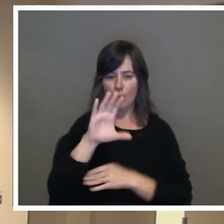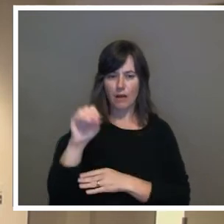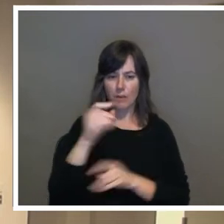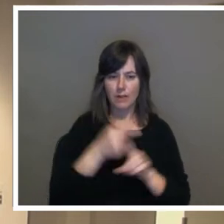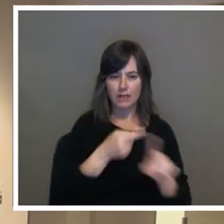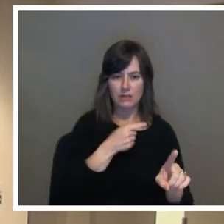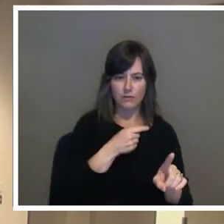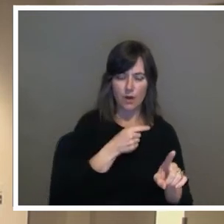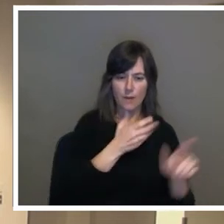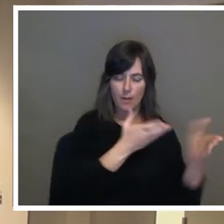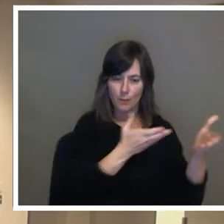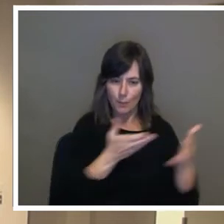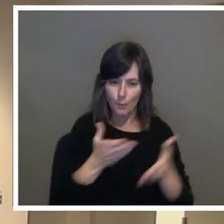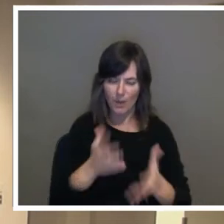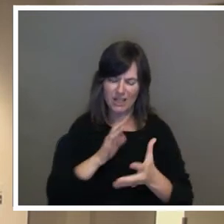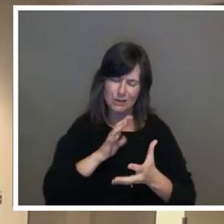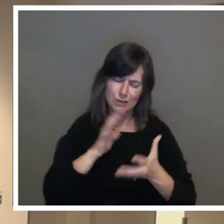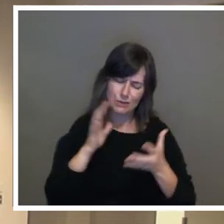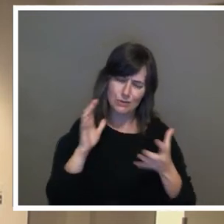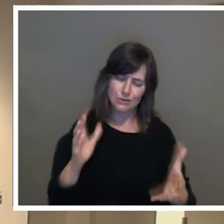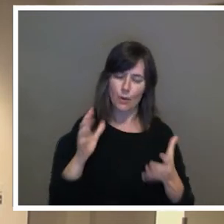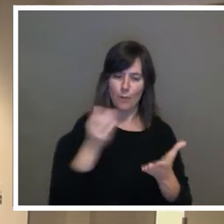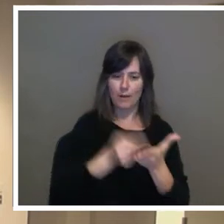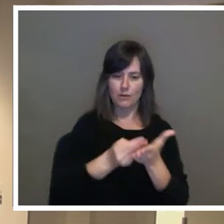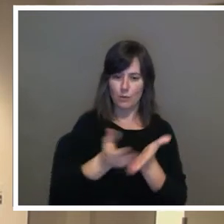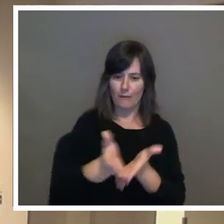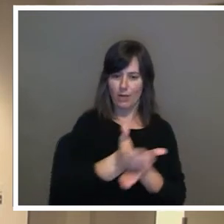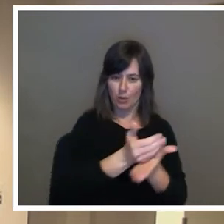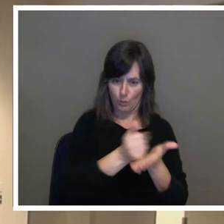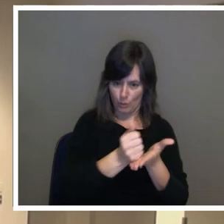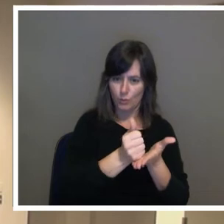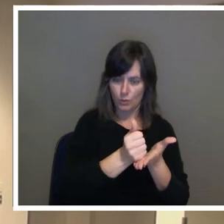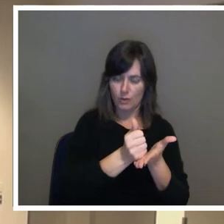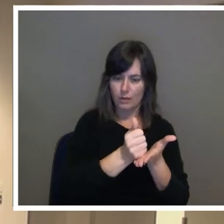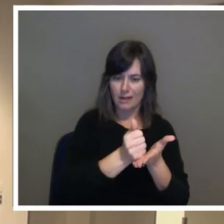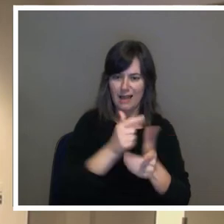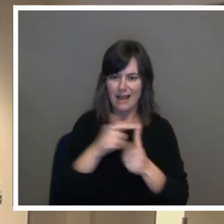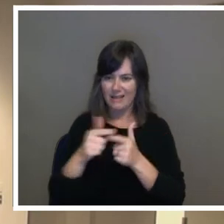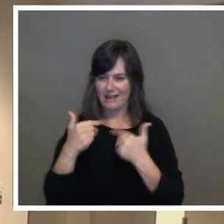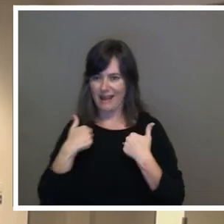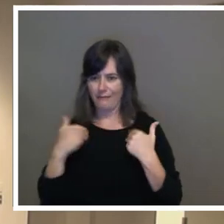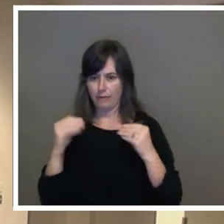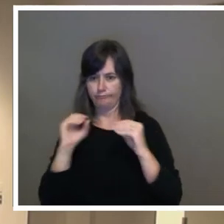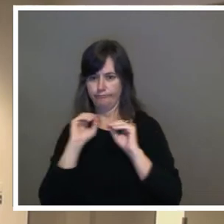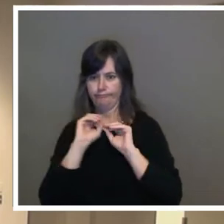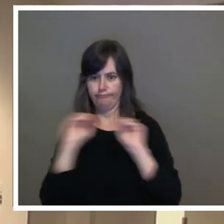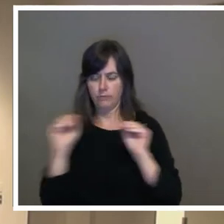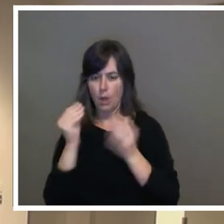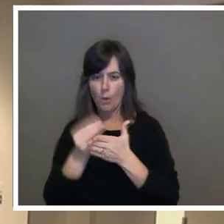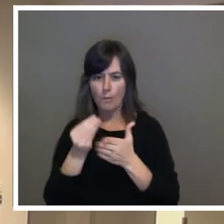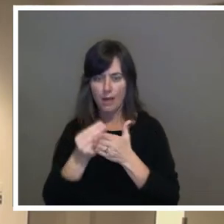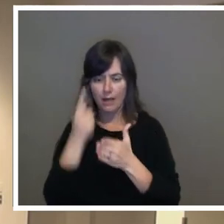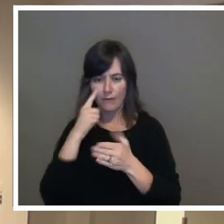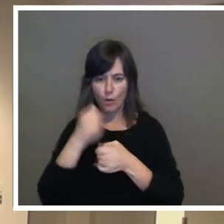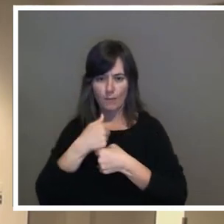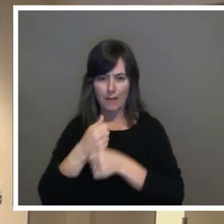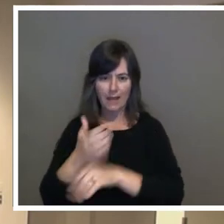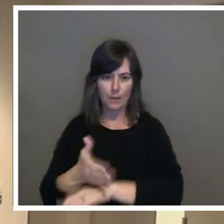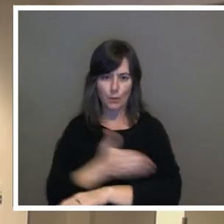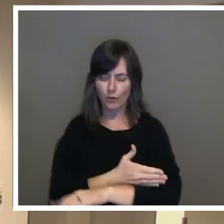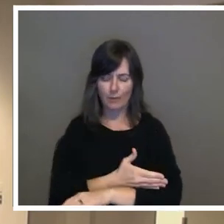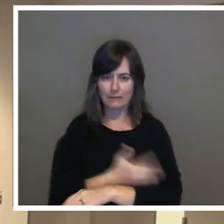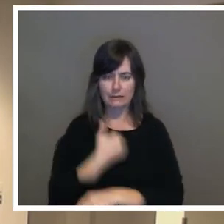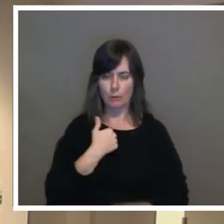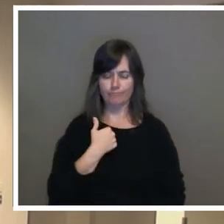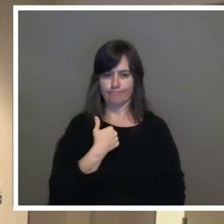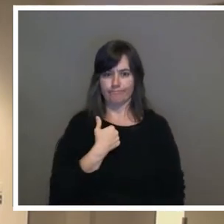so much revenue to not having the money to make improvements. So I'm keeping